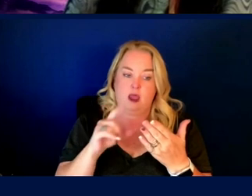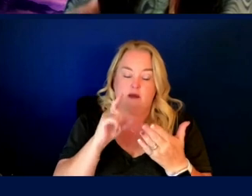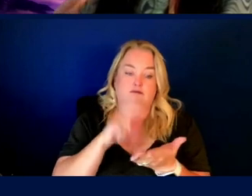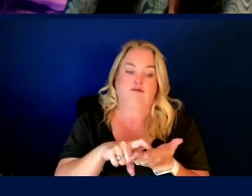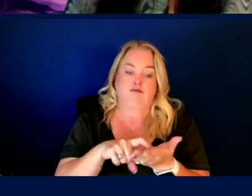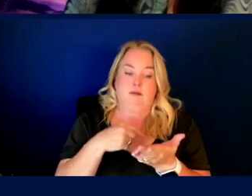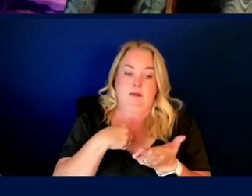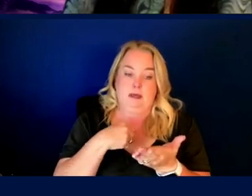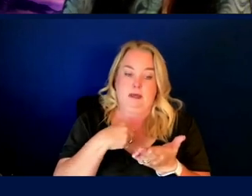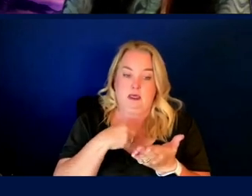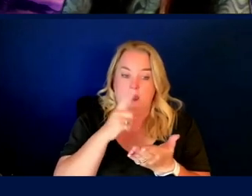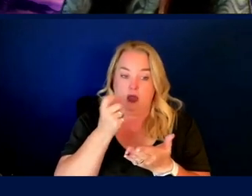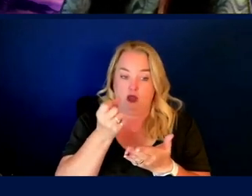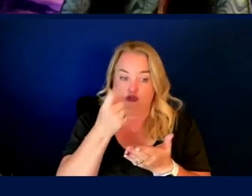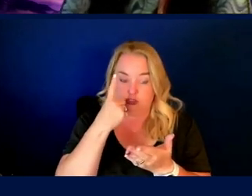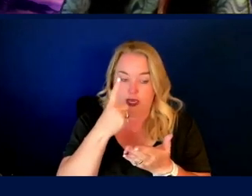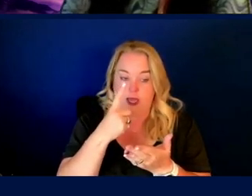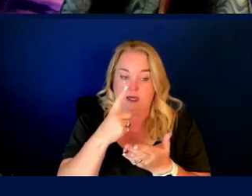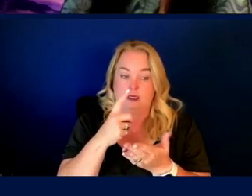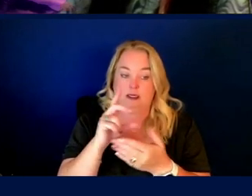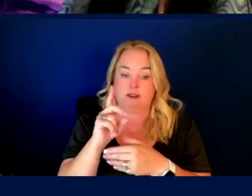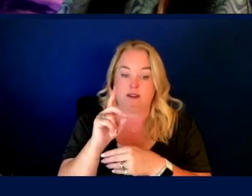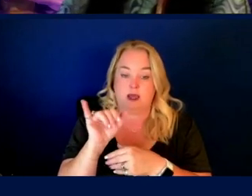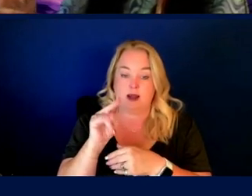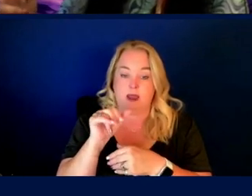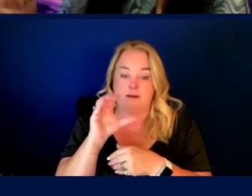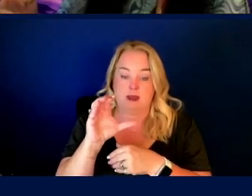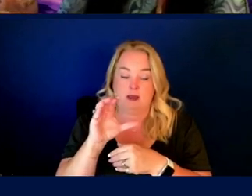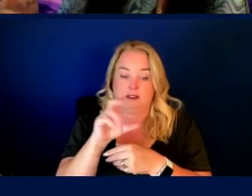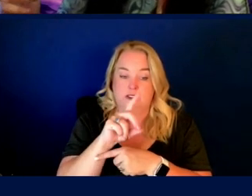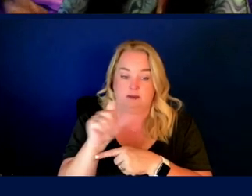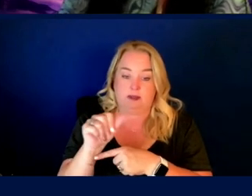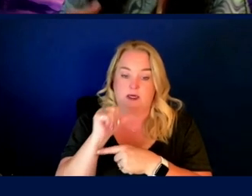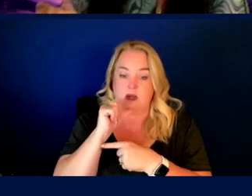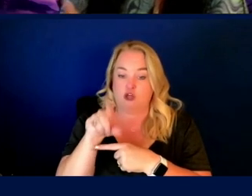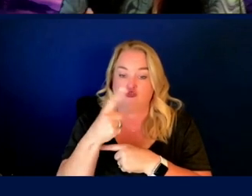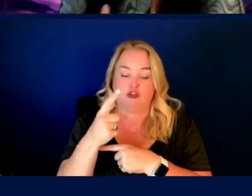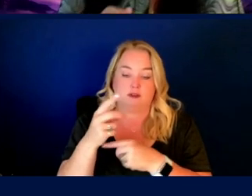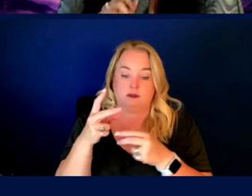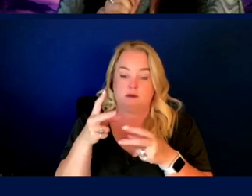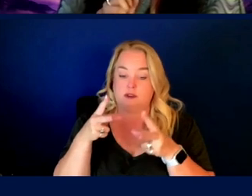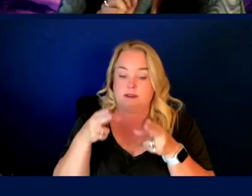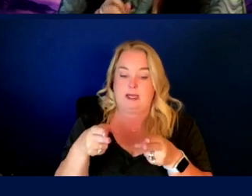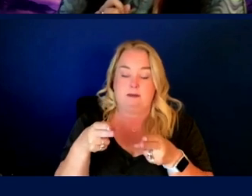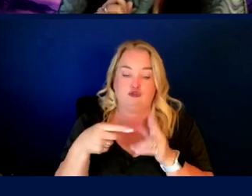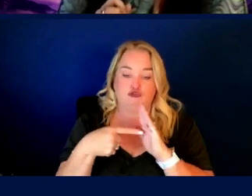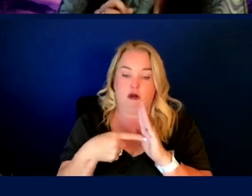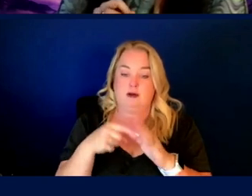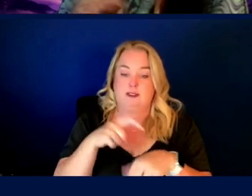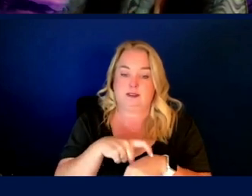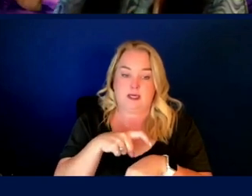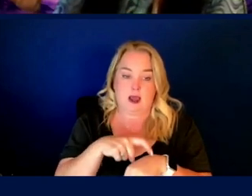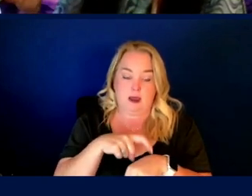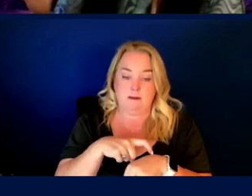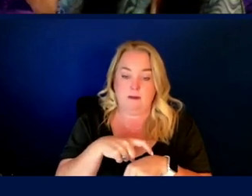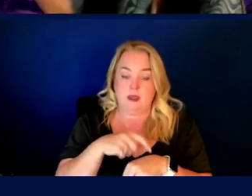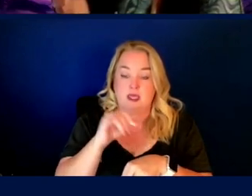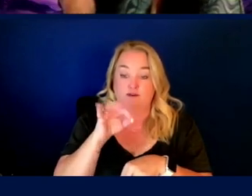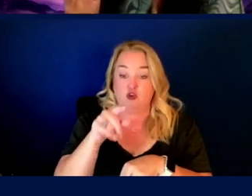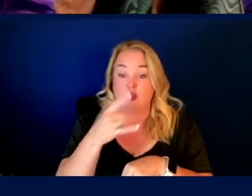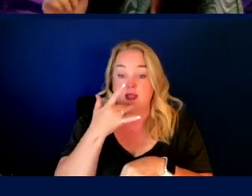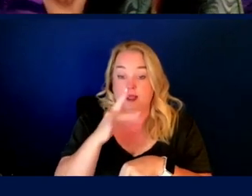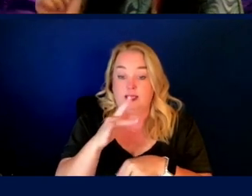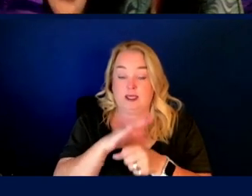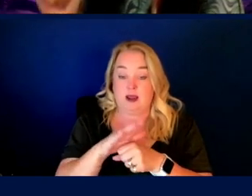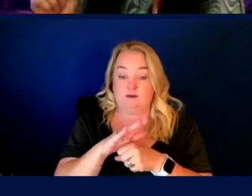are understanding the dimensions of dynamic disability beyond just a snapshot in time. So that one time you go and are lucky enough to